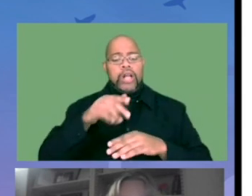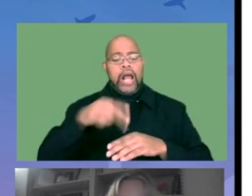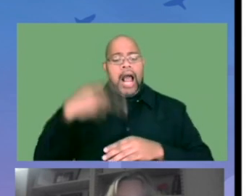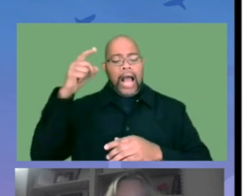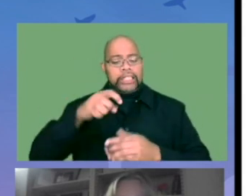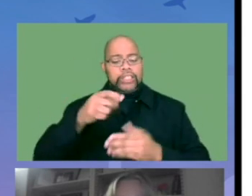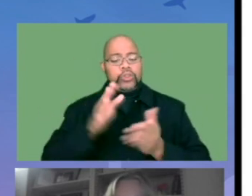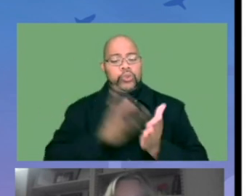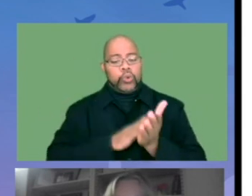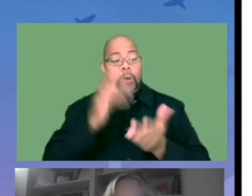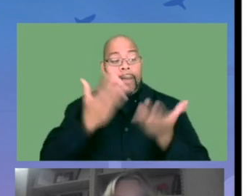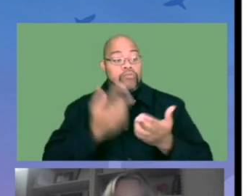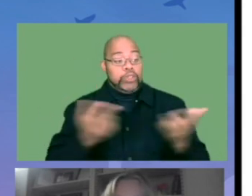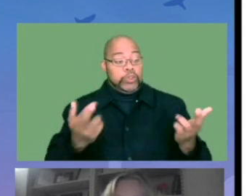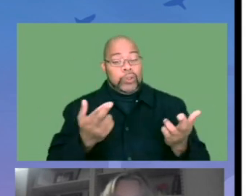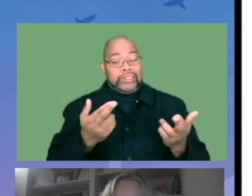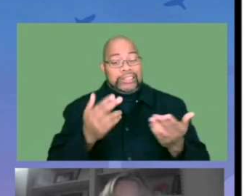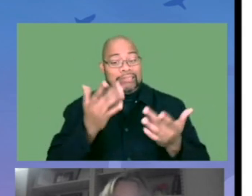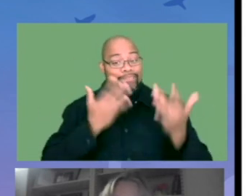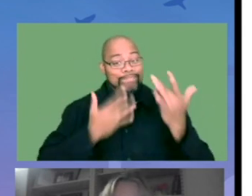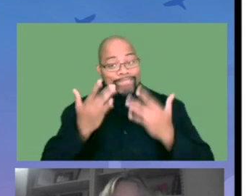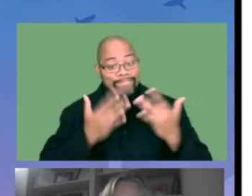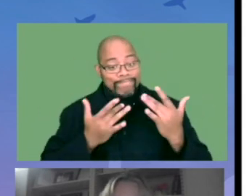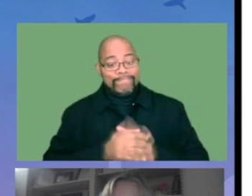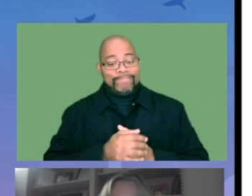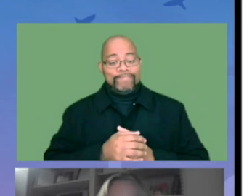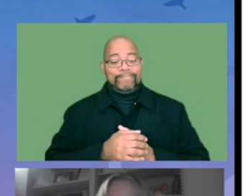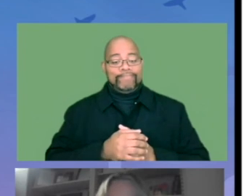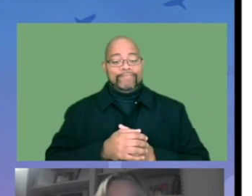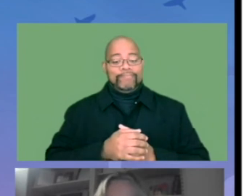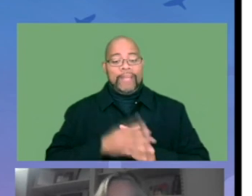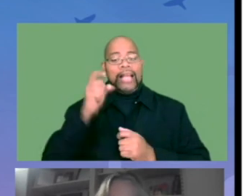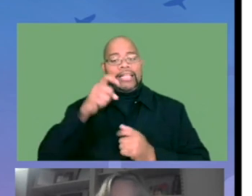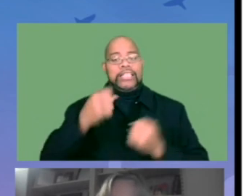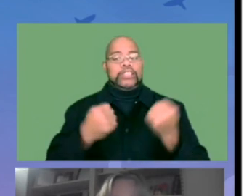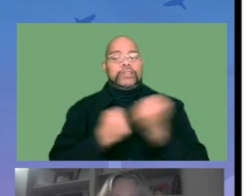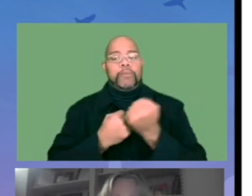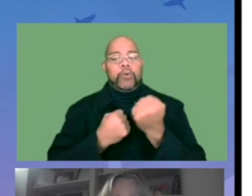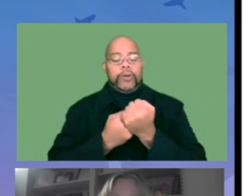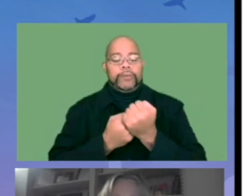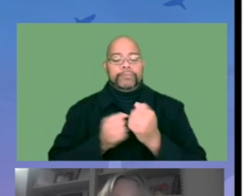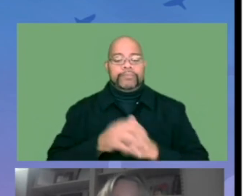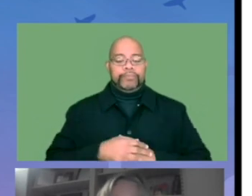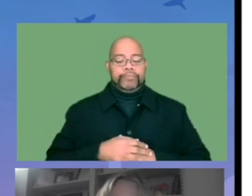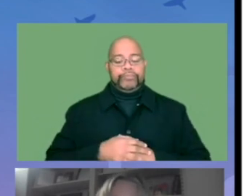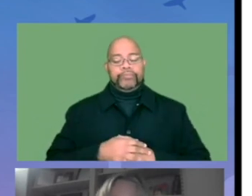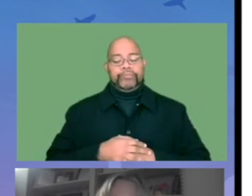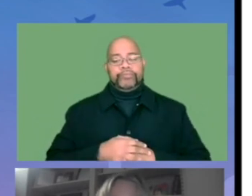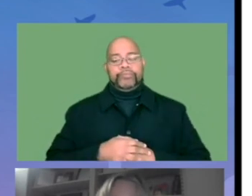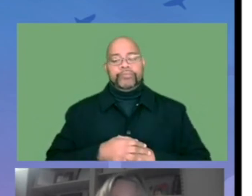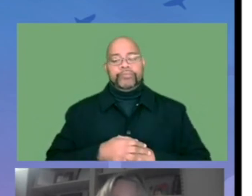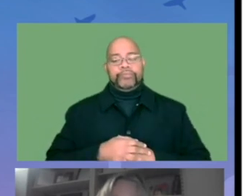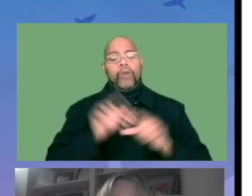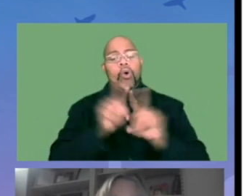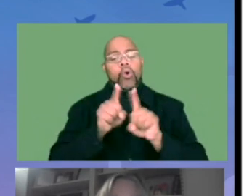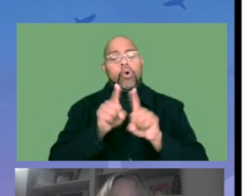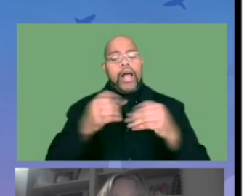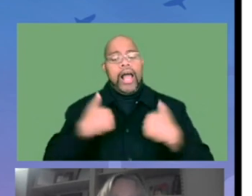students. They provided ongoing therapy for both staff and students like every Friday. And that has continued.